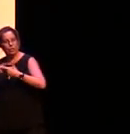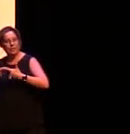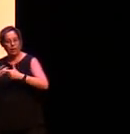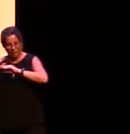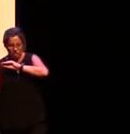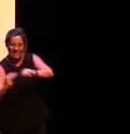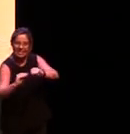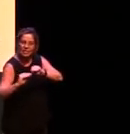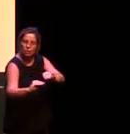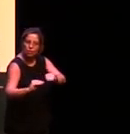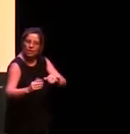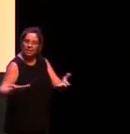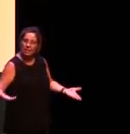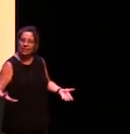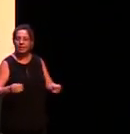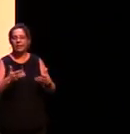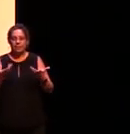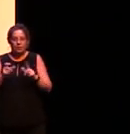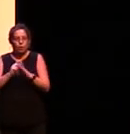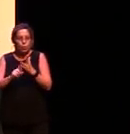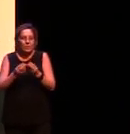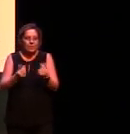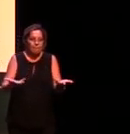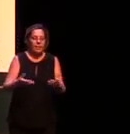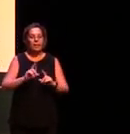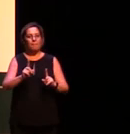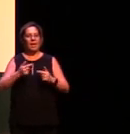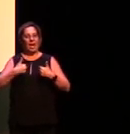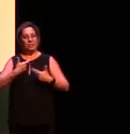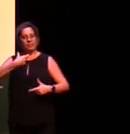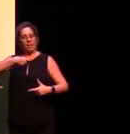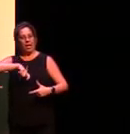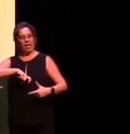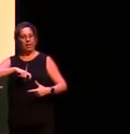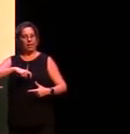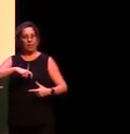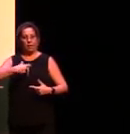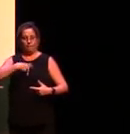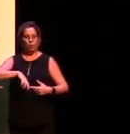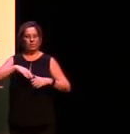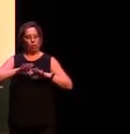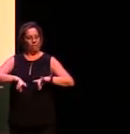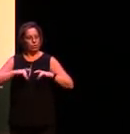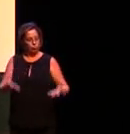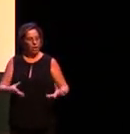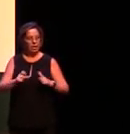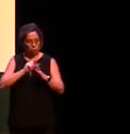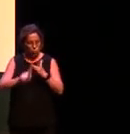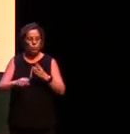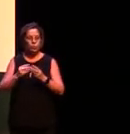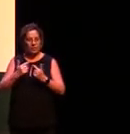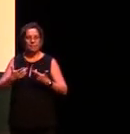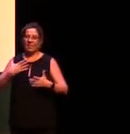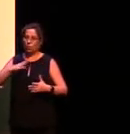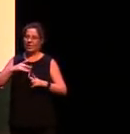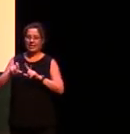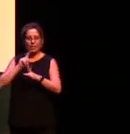pass it on, but also, as a citizen, doing some of the things that we need to do to